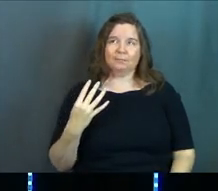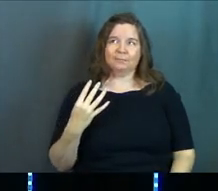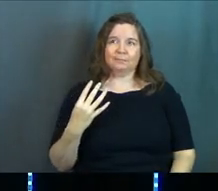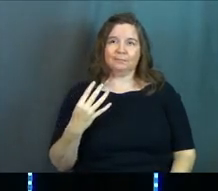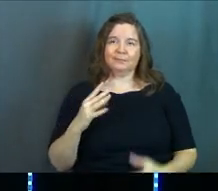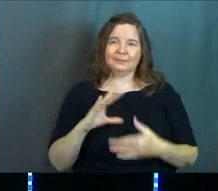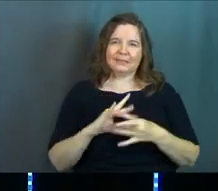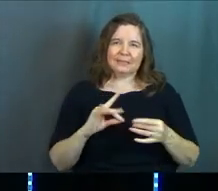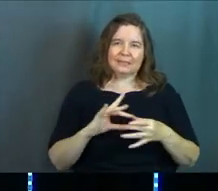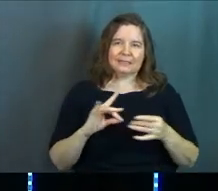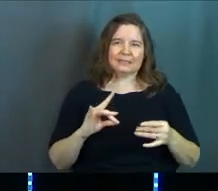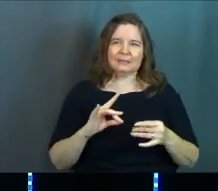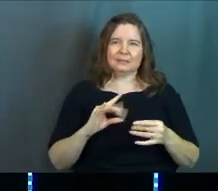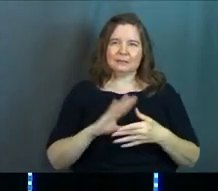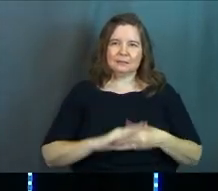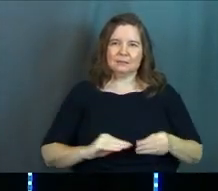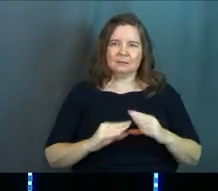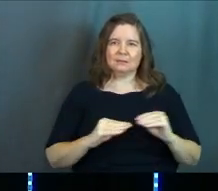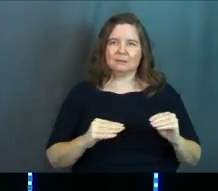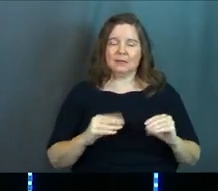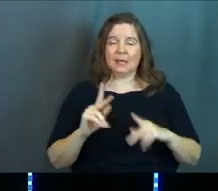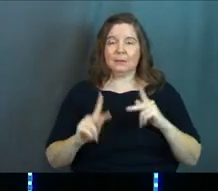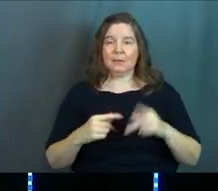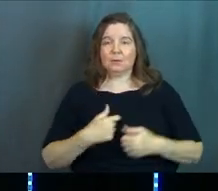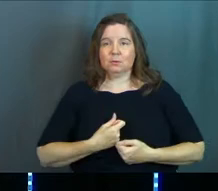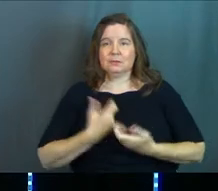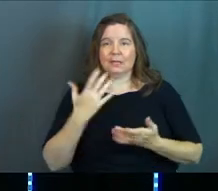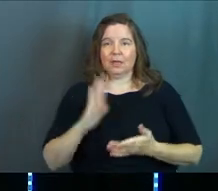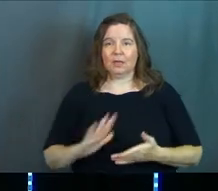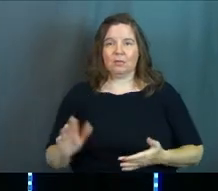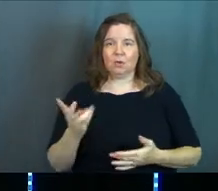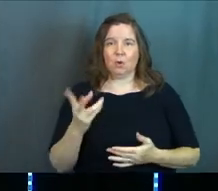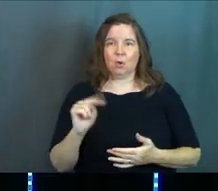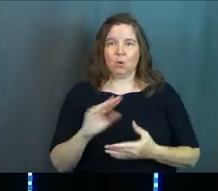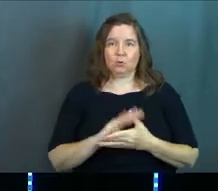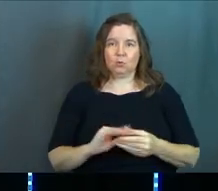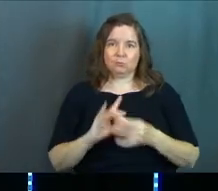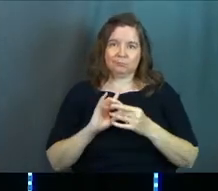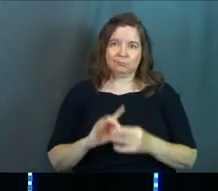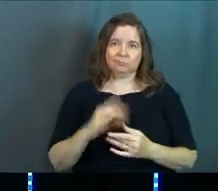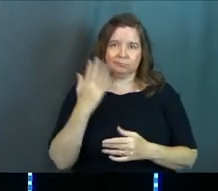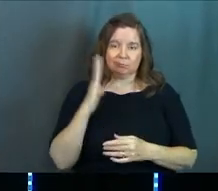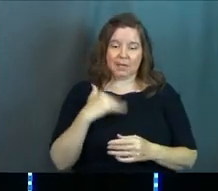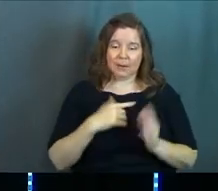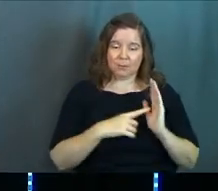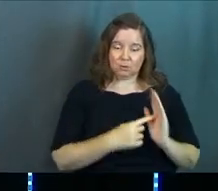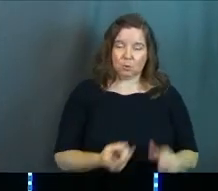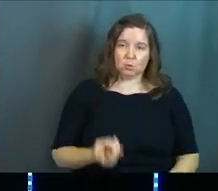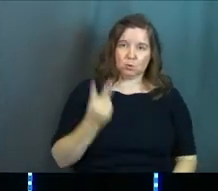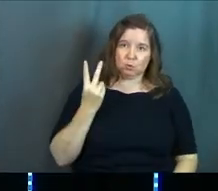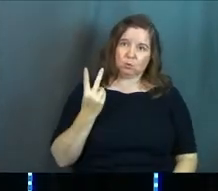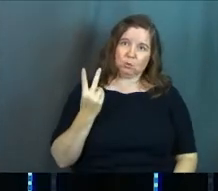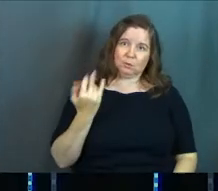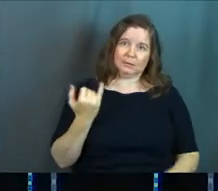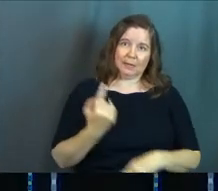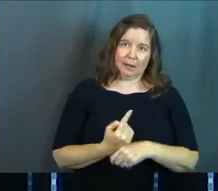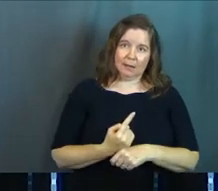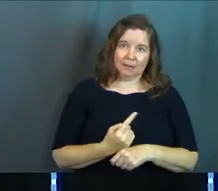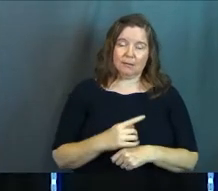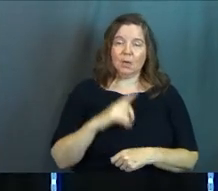call them testimonies. It's people telling their story and I'm going to show two of them to you today and